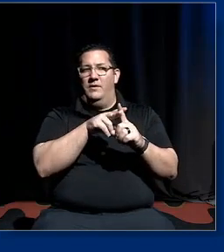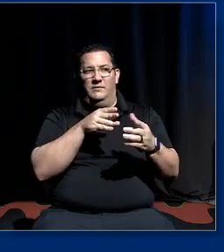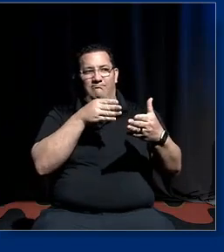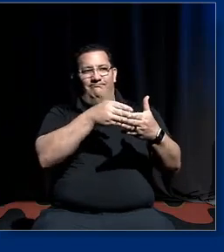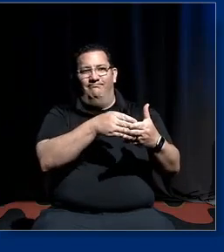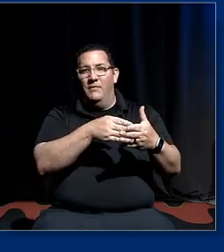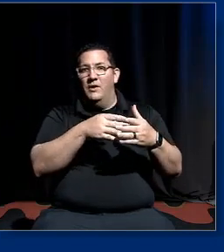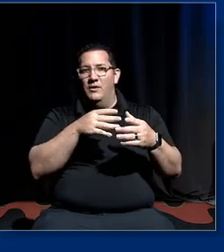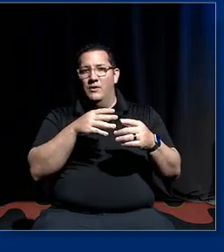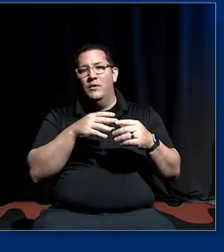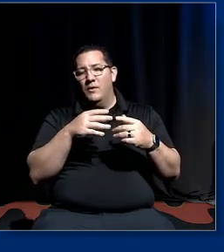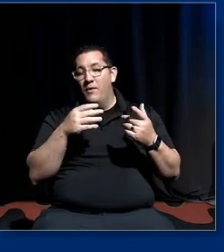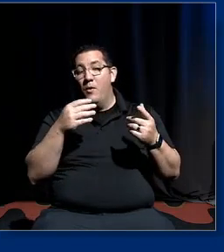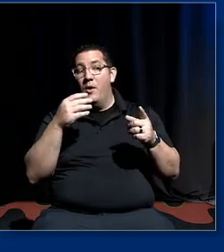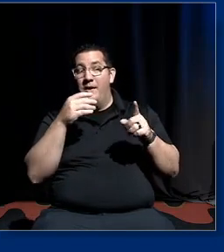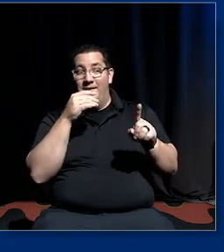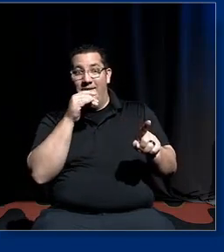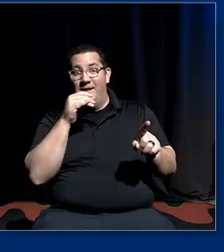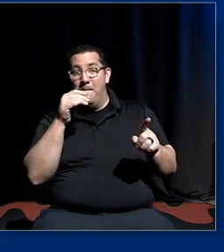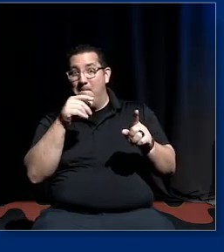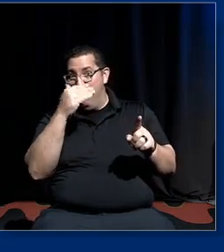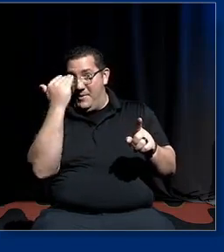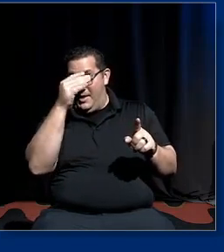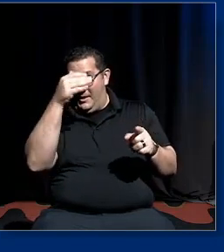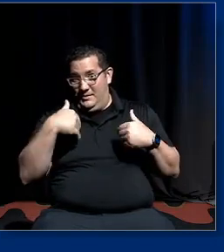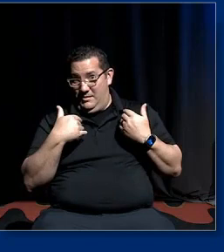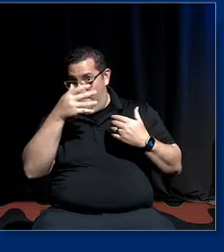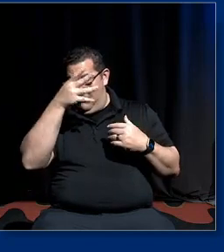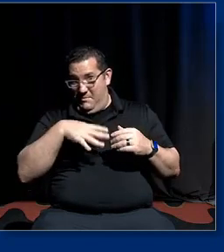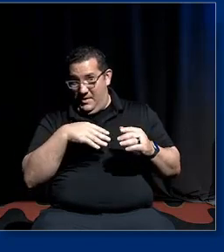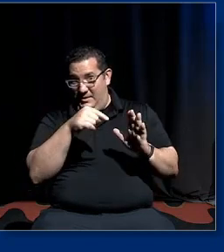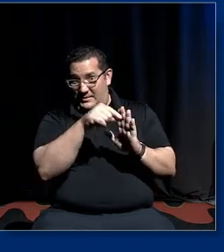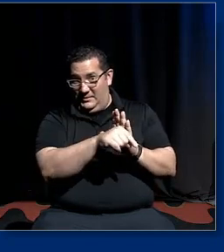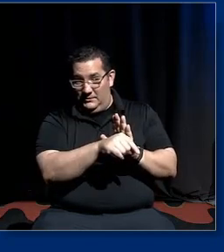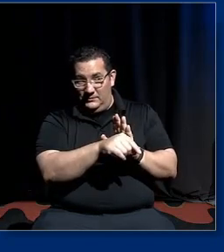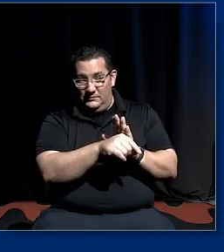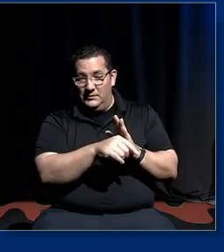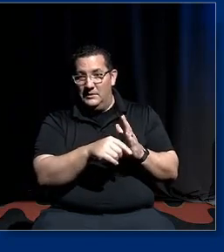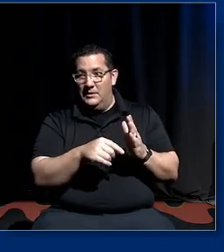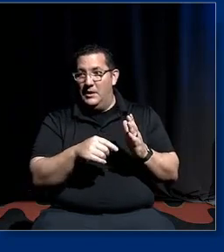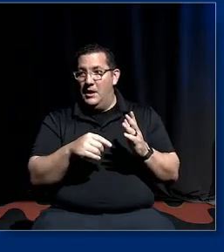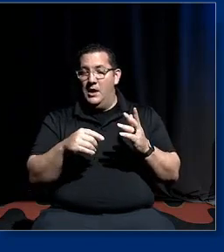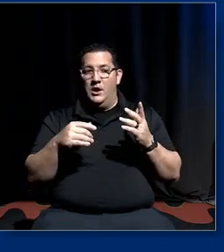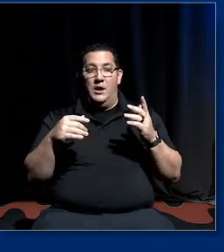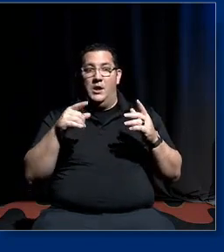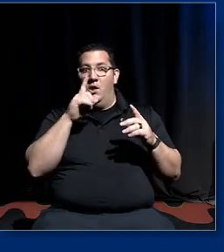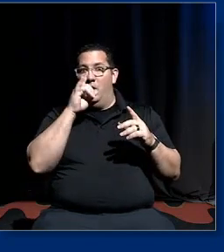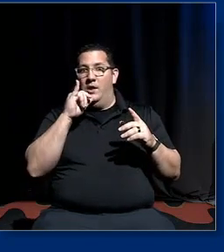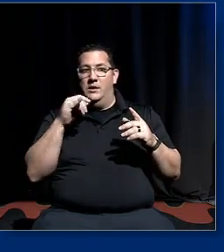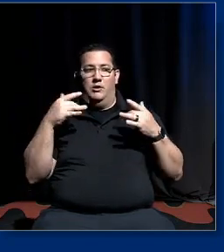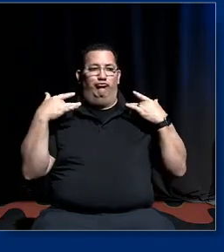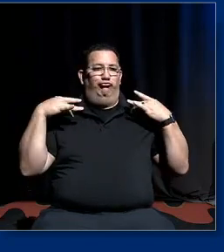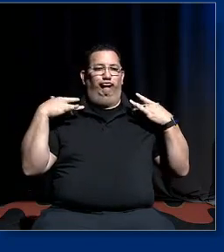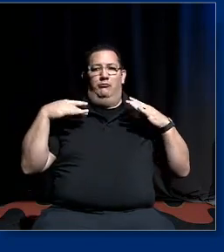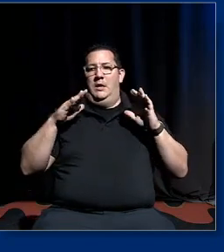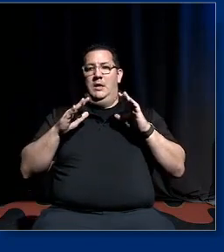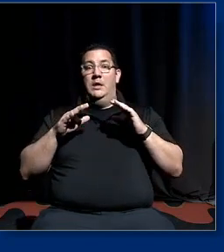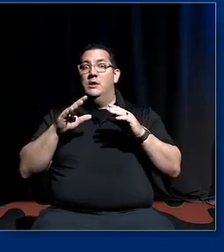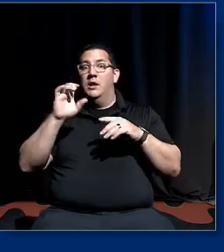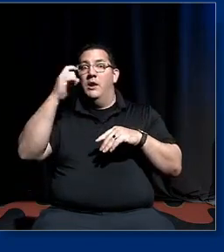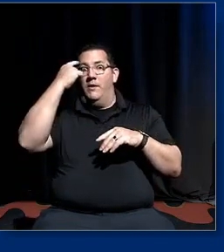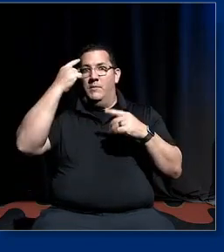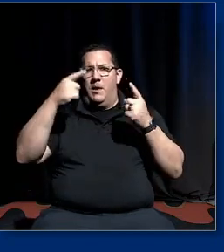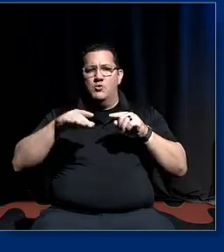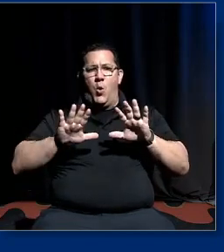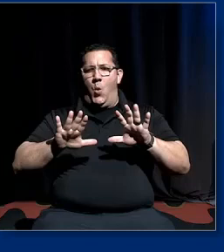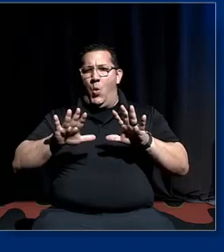you had racism across the system laid bare and the government said right we're going to we're going to rewrite the laws we it's going to